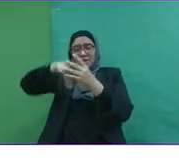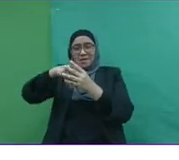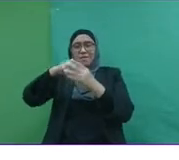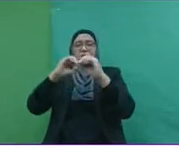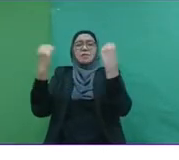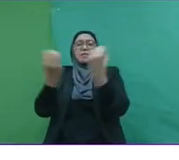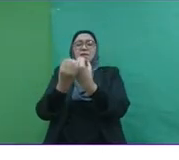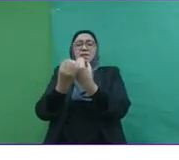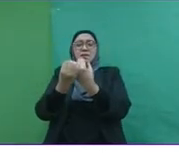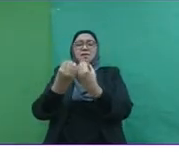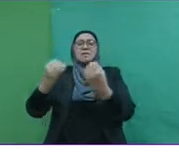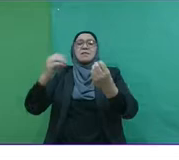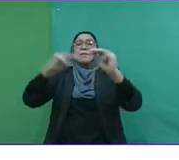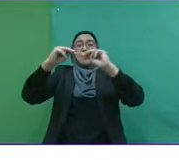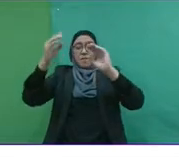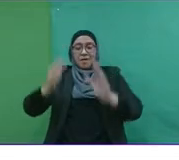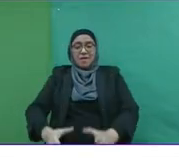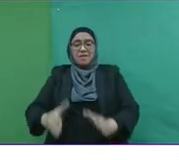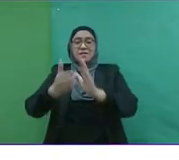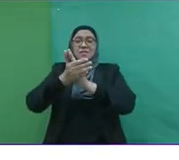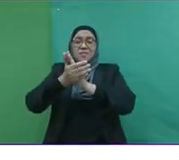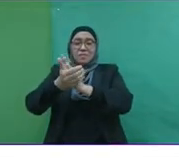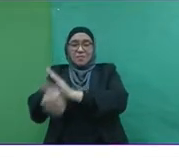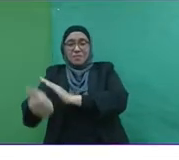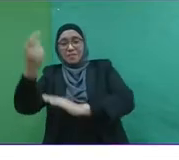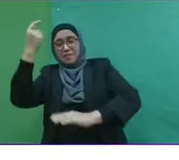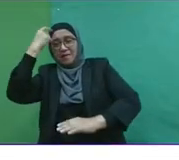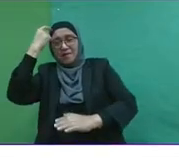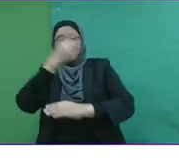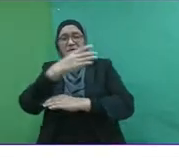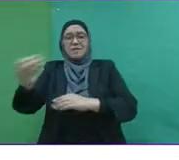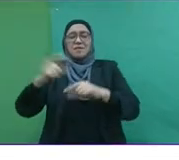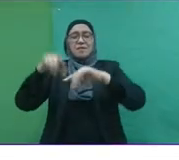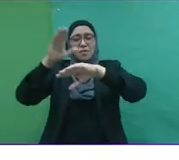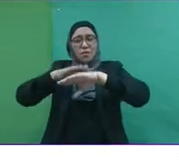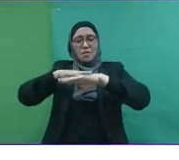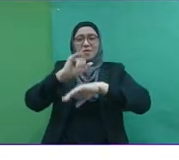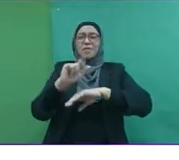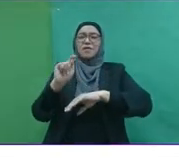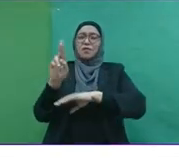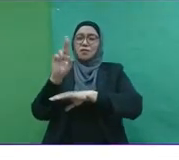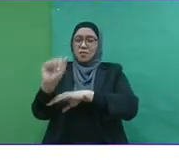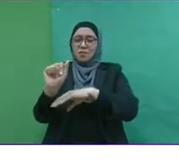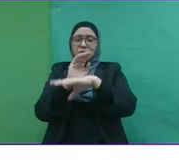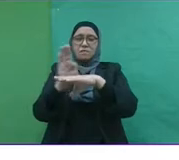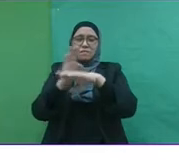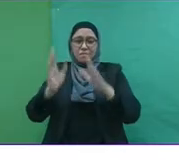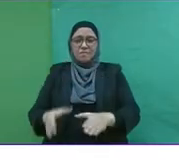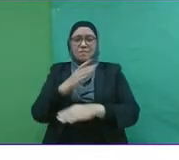organization. Managers who develop an entrepreneurial mindset. Hence, they are called entrepreneurs.